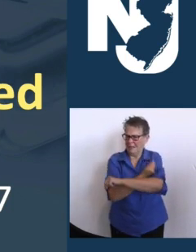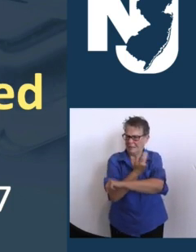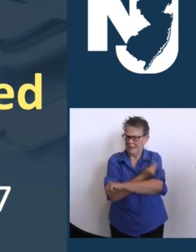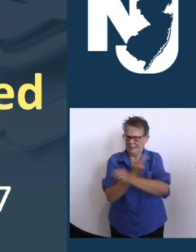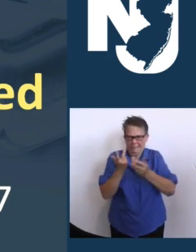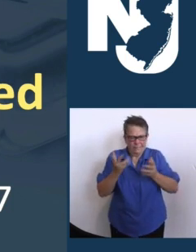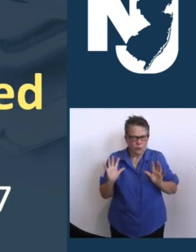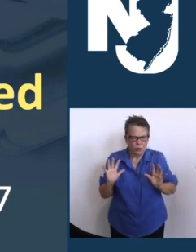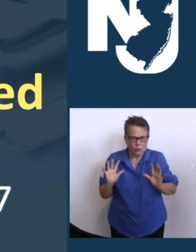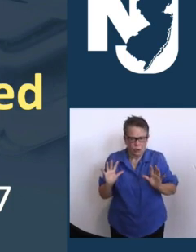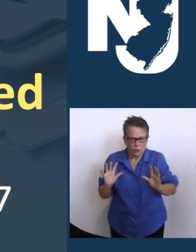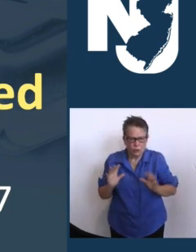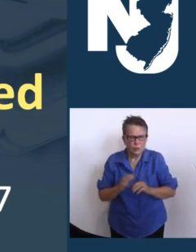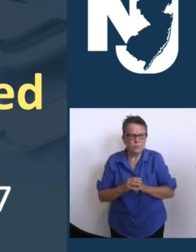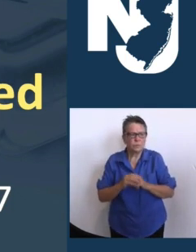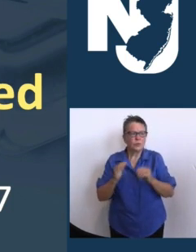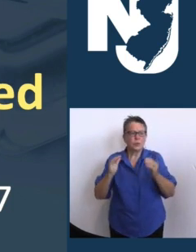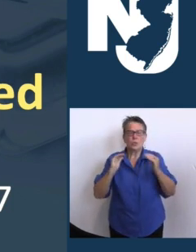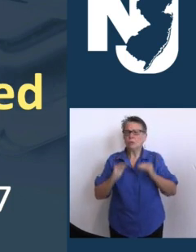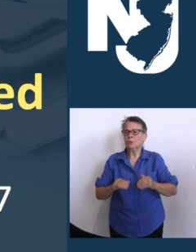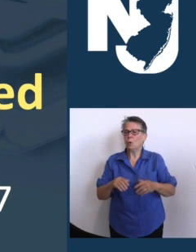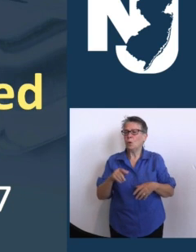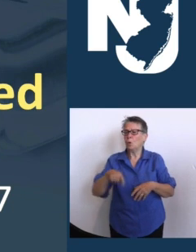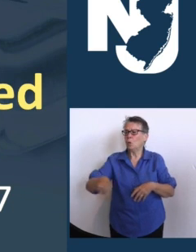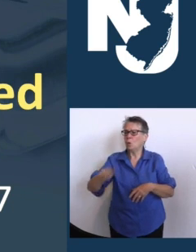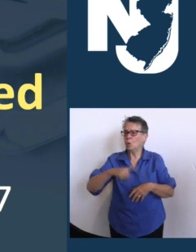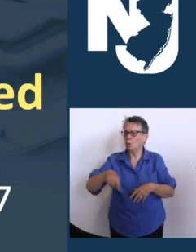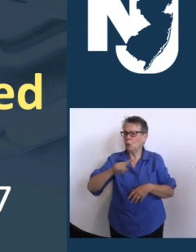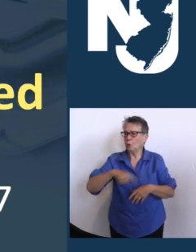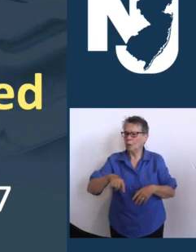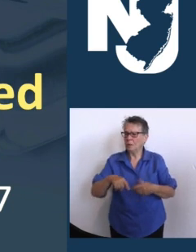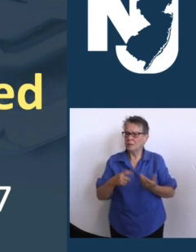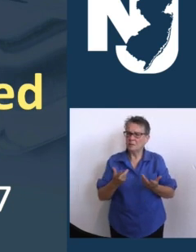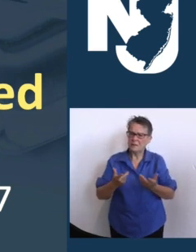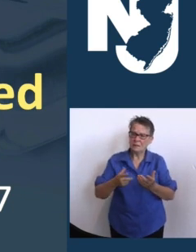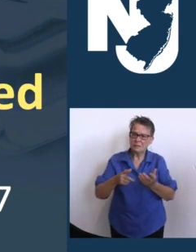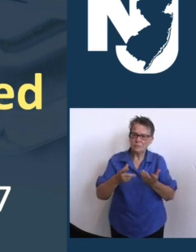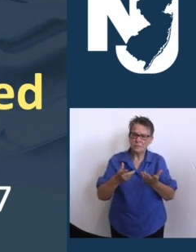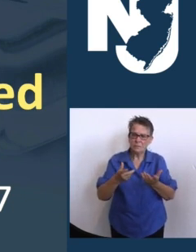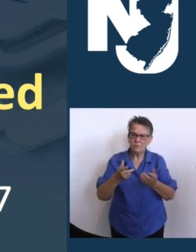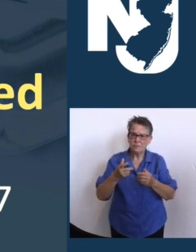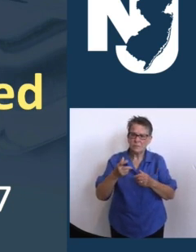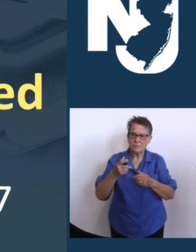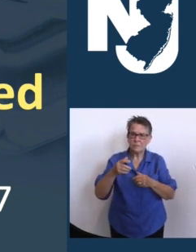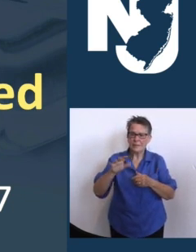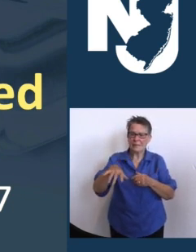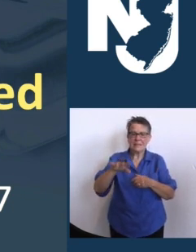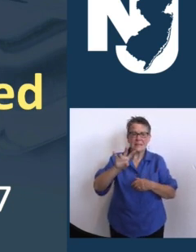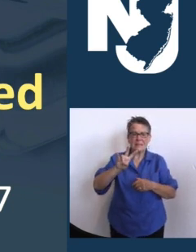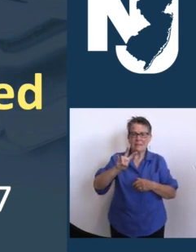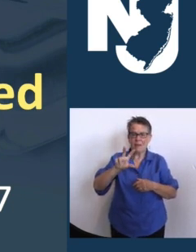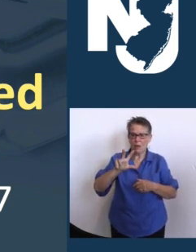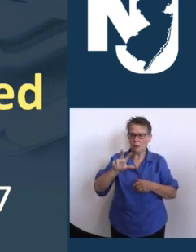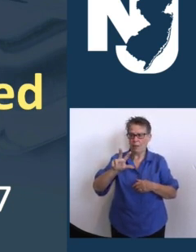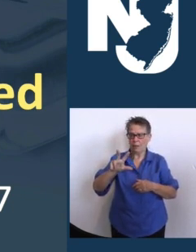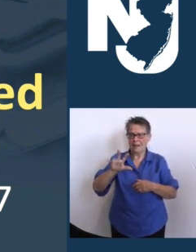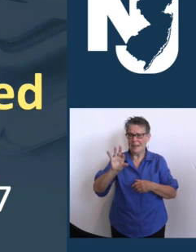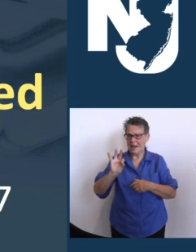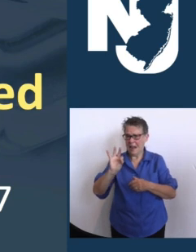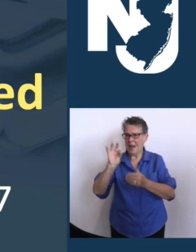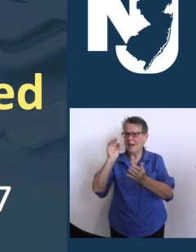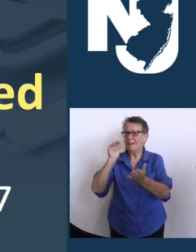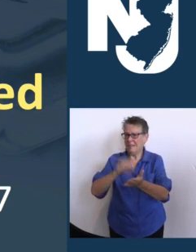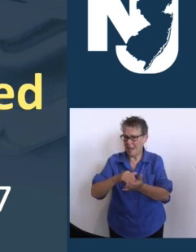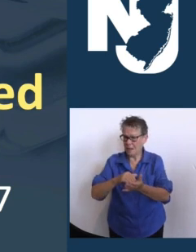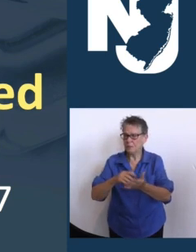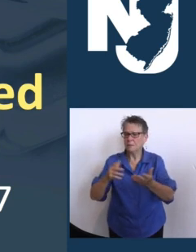In addition to these, there are roughly importantly, 739,000 individuals who have received a first dose